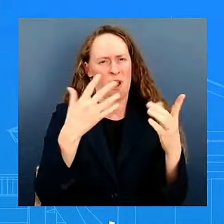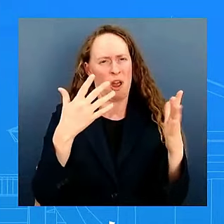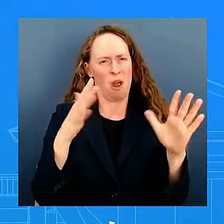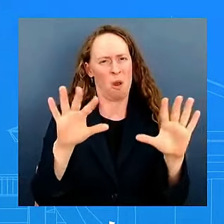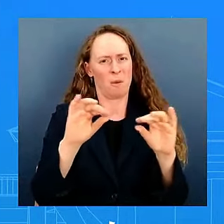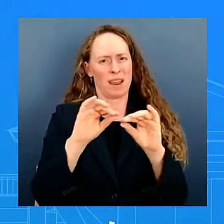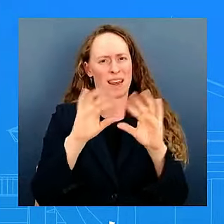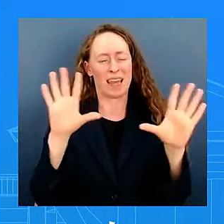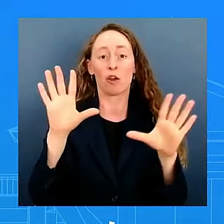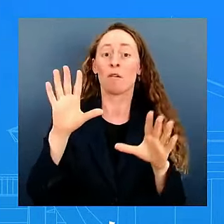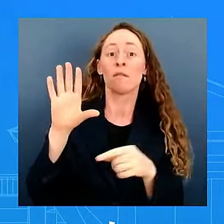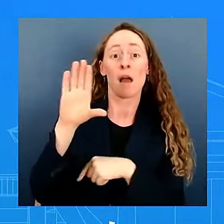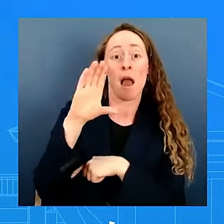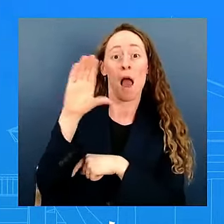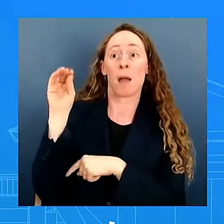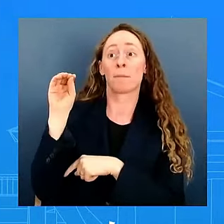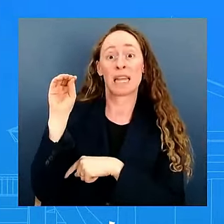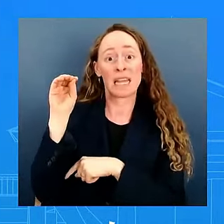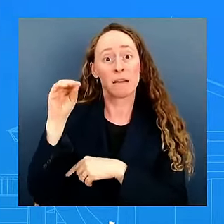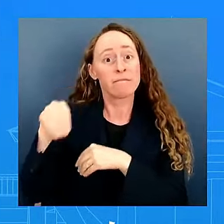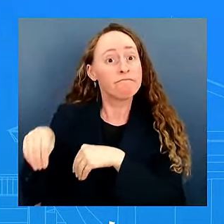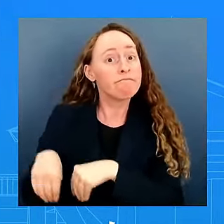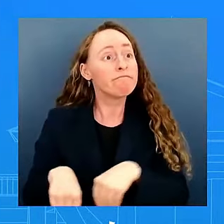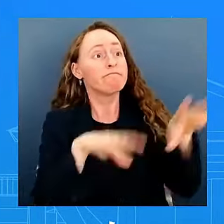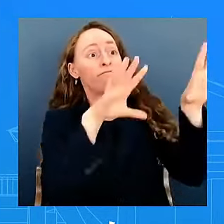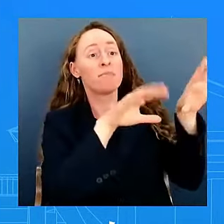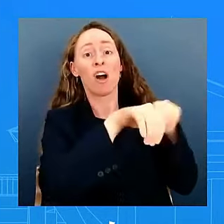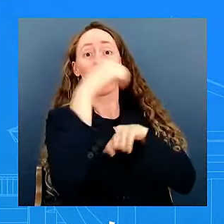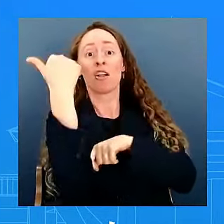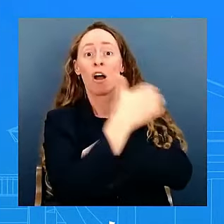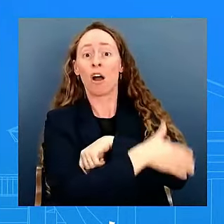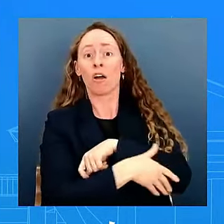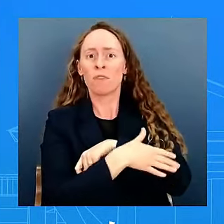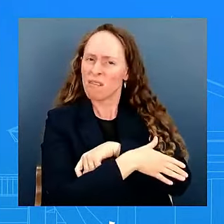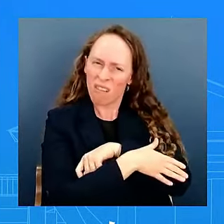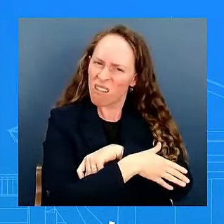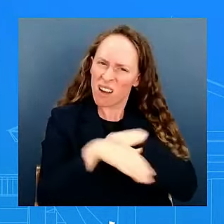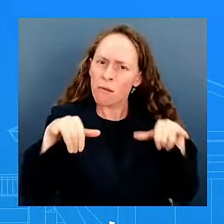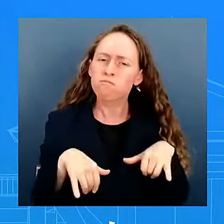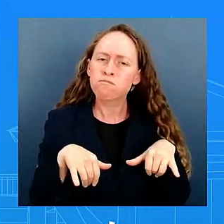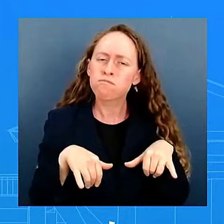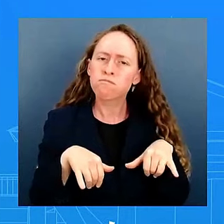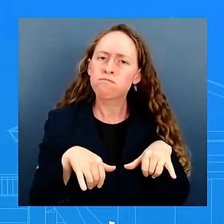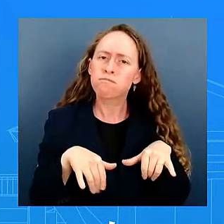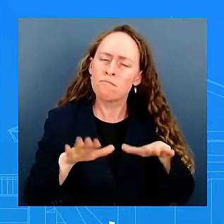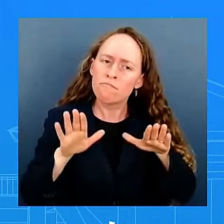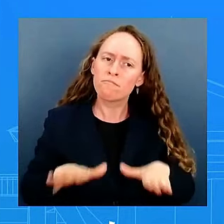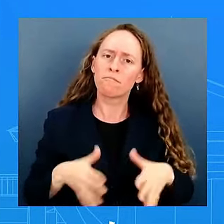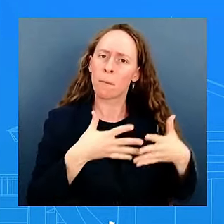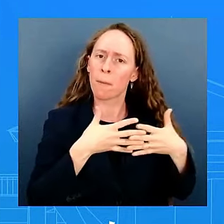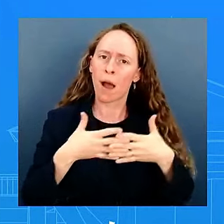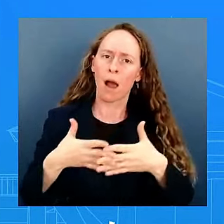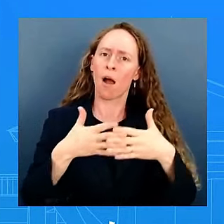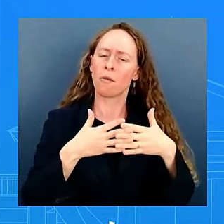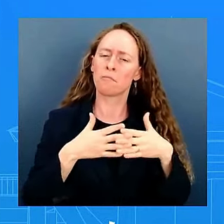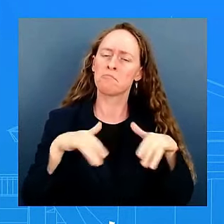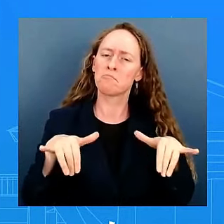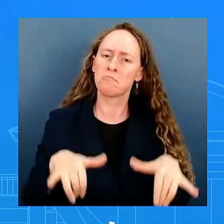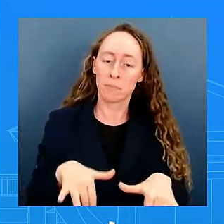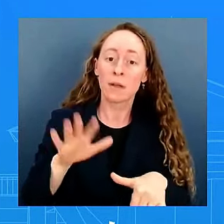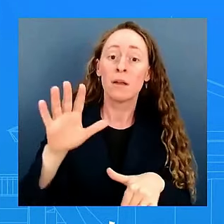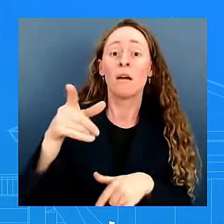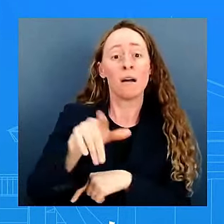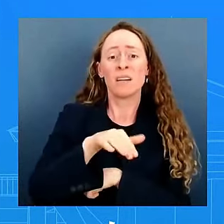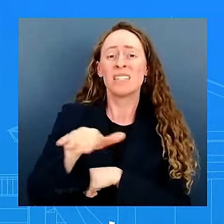uh domestically owned and obviously operated the president uh told our steel workers as he has their backs